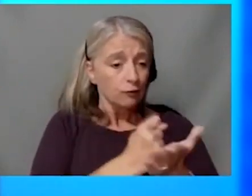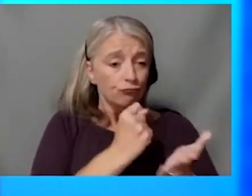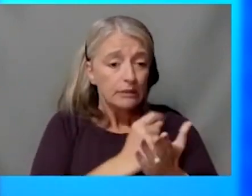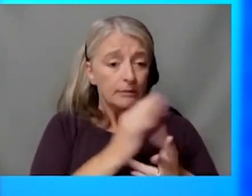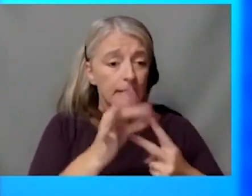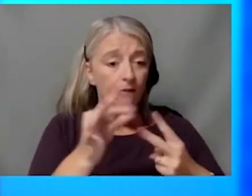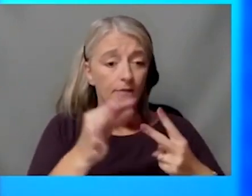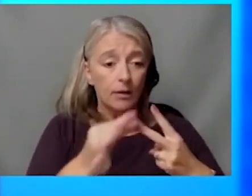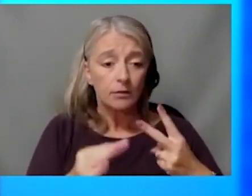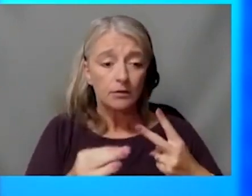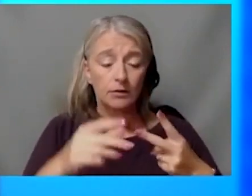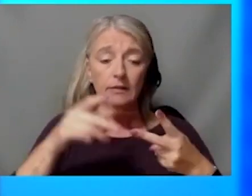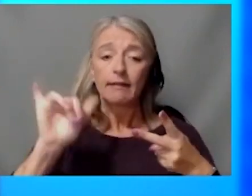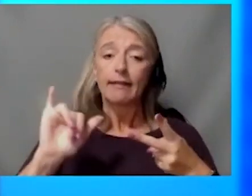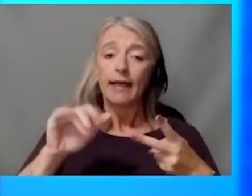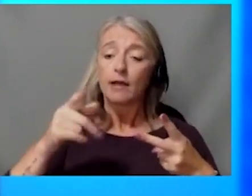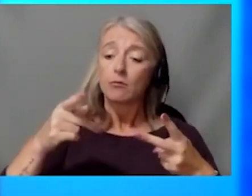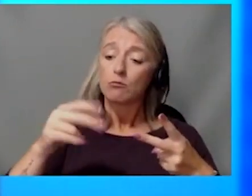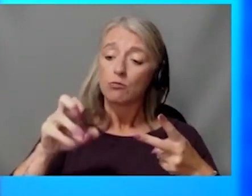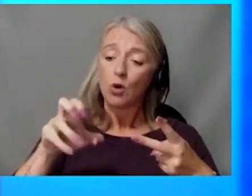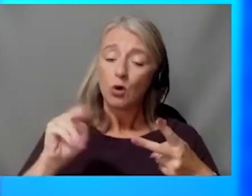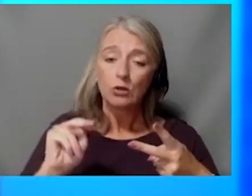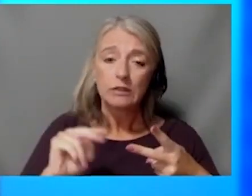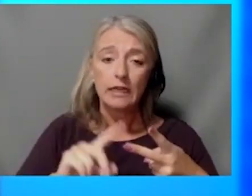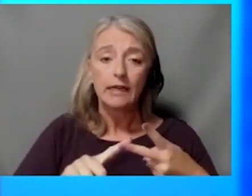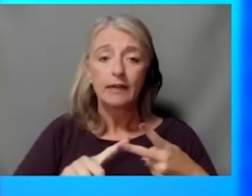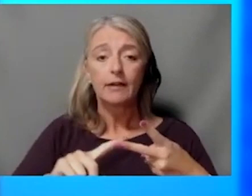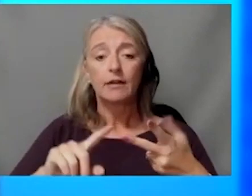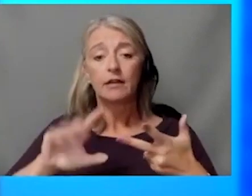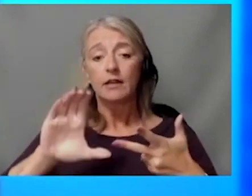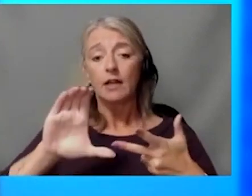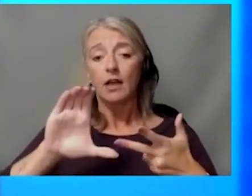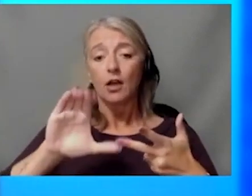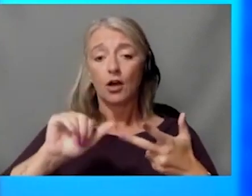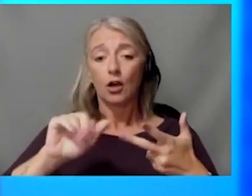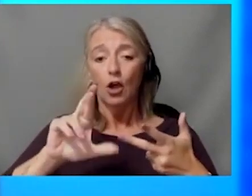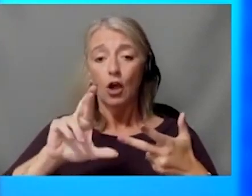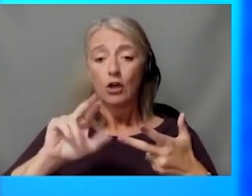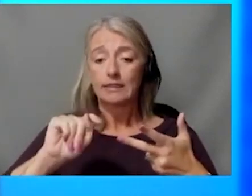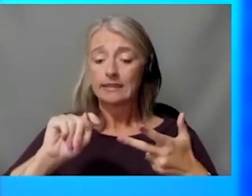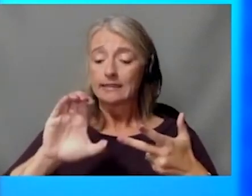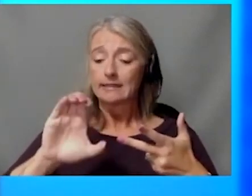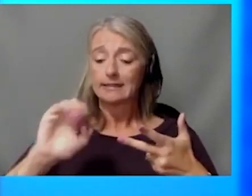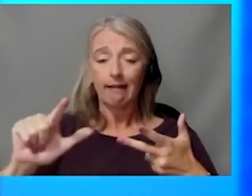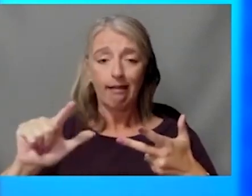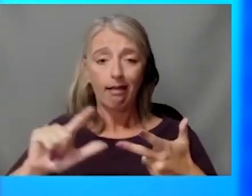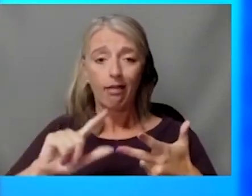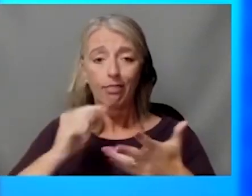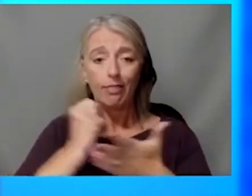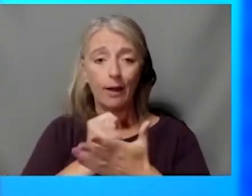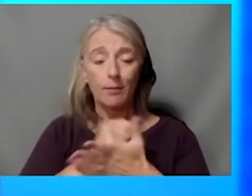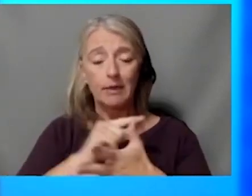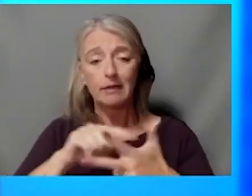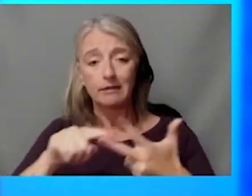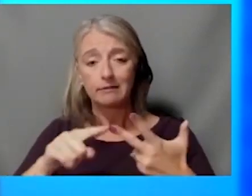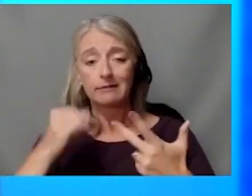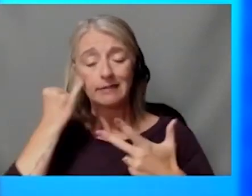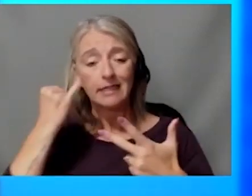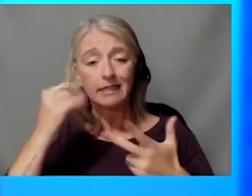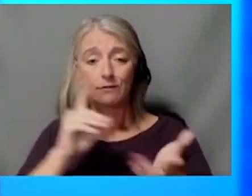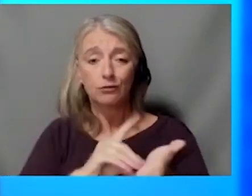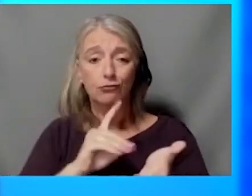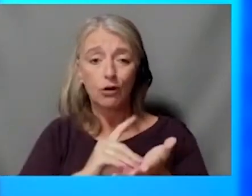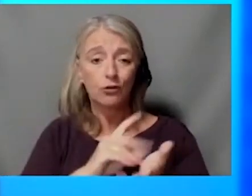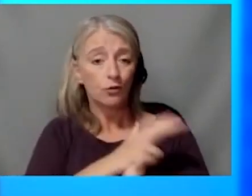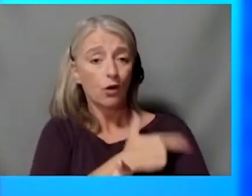proton therapy, for example, brachytherapy, for example, CAR T cell therapy. And sometimes if the doctor or the hospital is not able to offer the treatment,